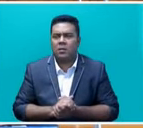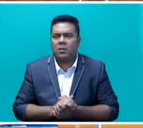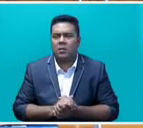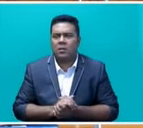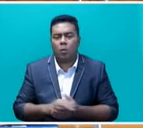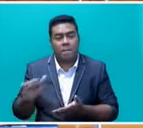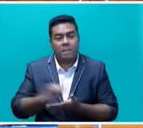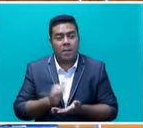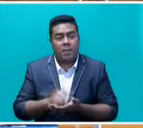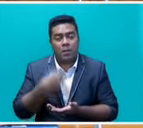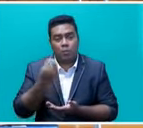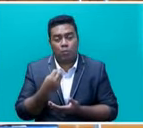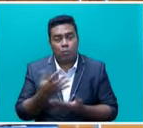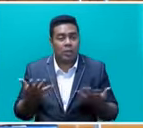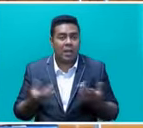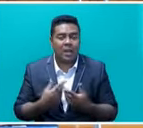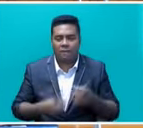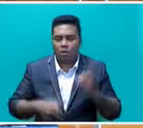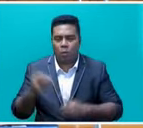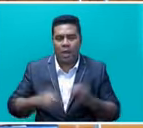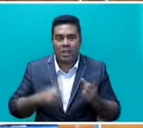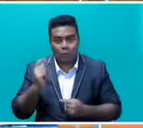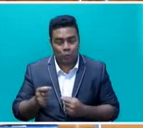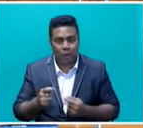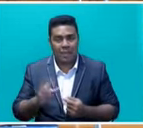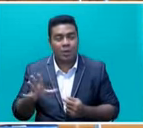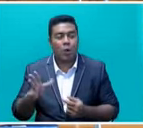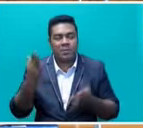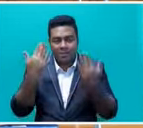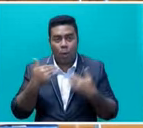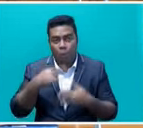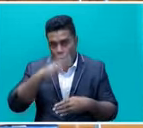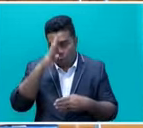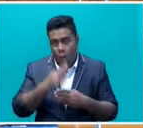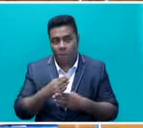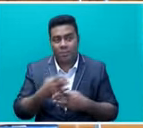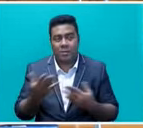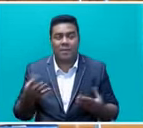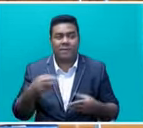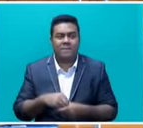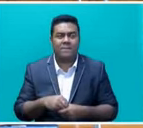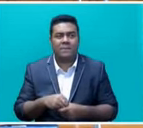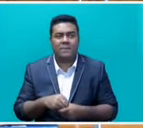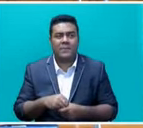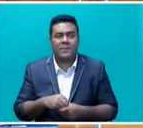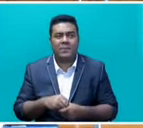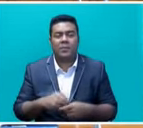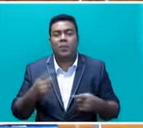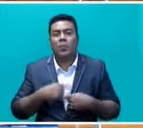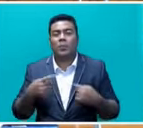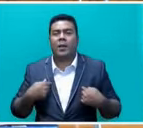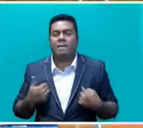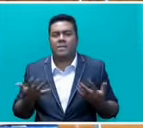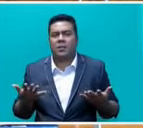you know, goods for Diwali, too. So, Mr. Speaker, sir, we hope to then, therefore, once the application is closed, we go